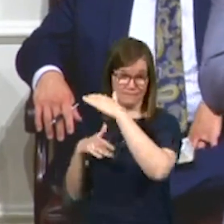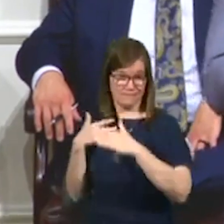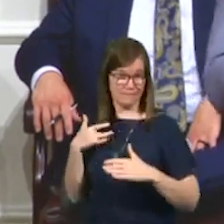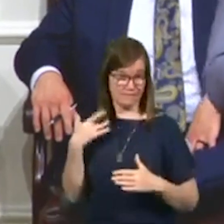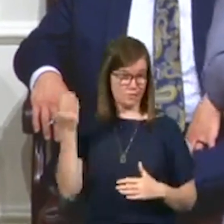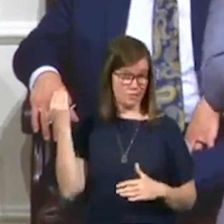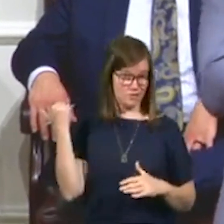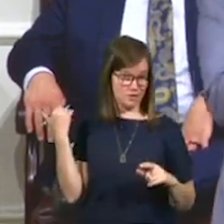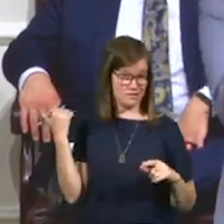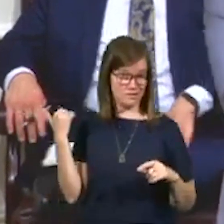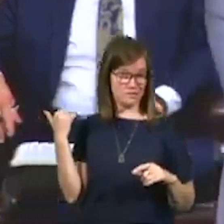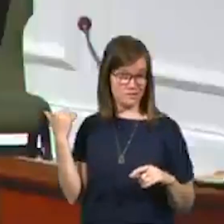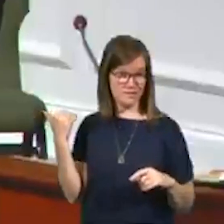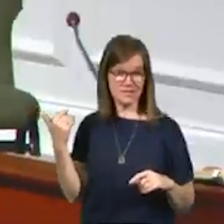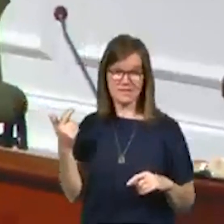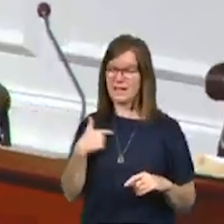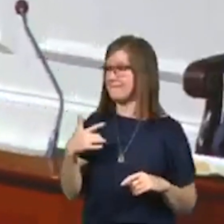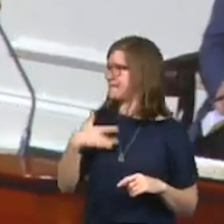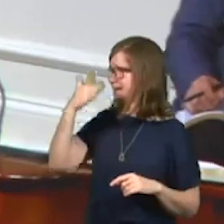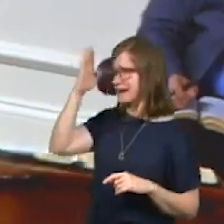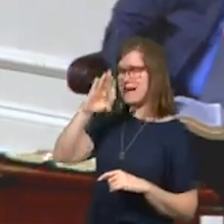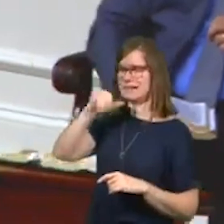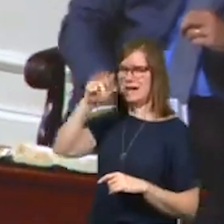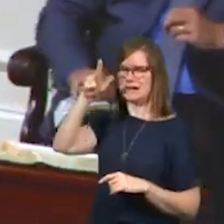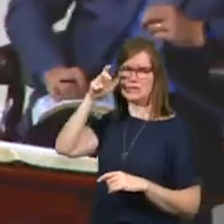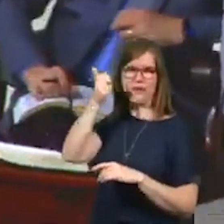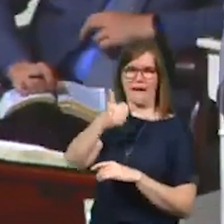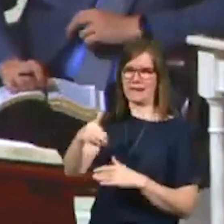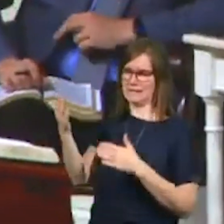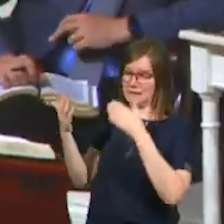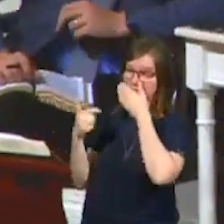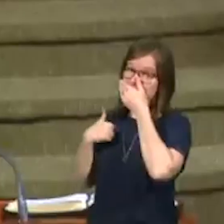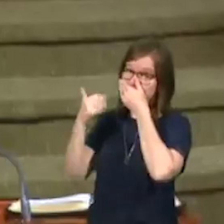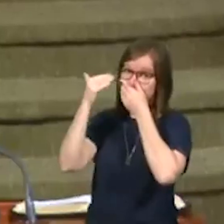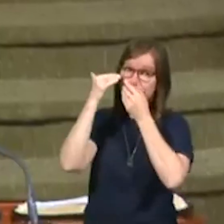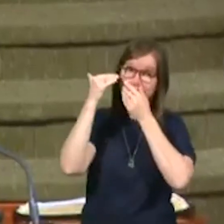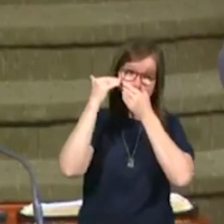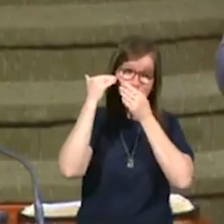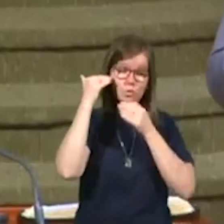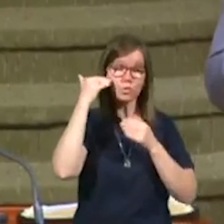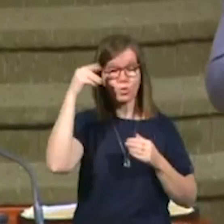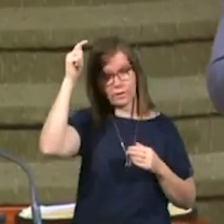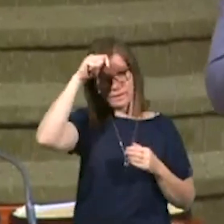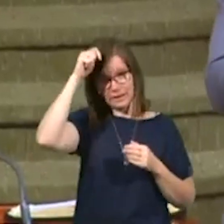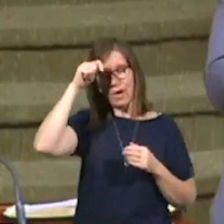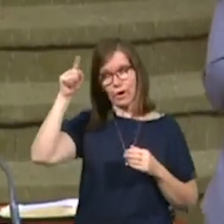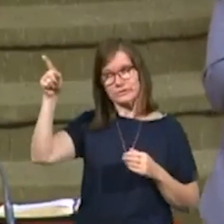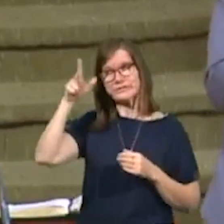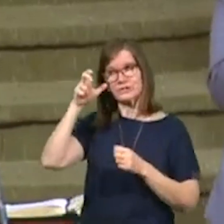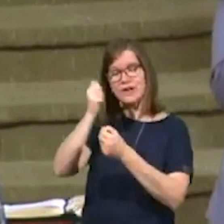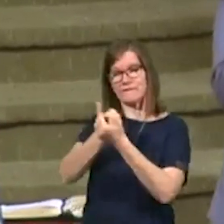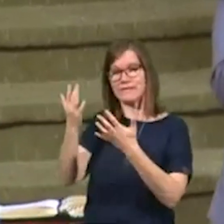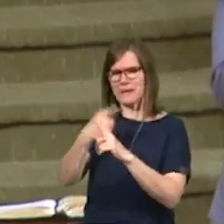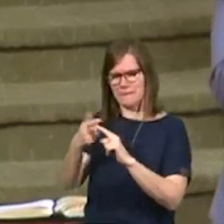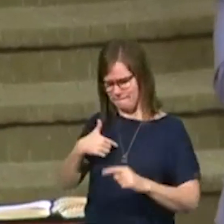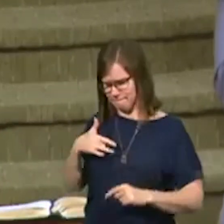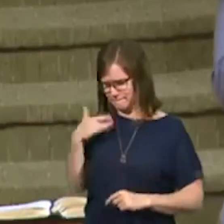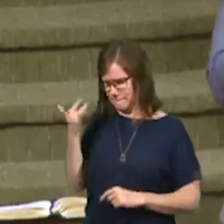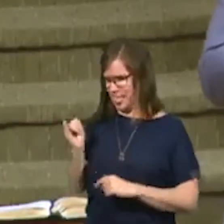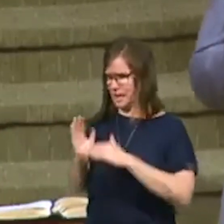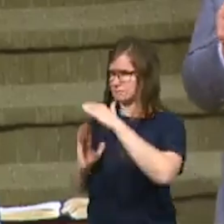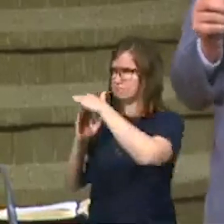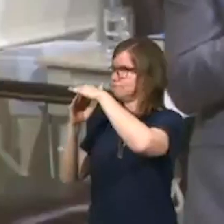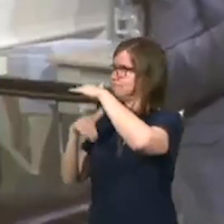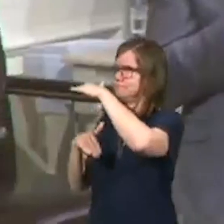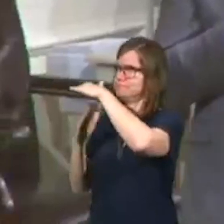feel that way? I felt like God wasn't hearing anything that I was saying. Now I knew, I knew theologically that, that he hears everything, but I felt like, I